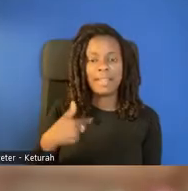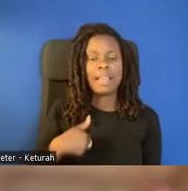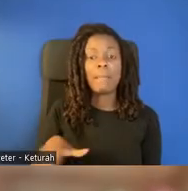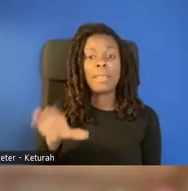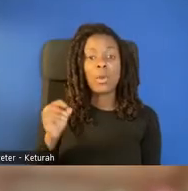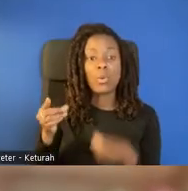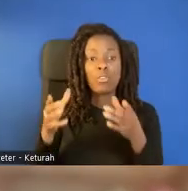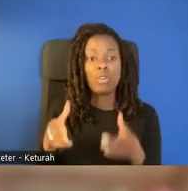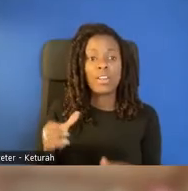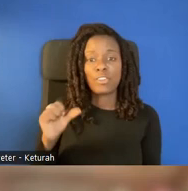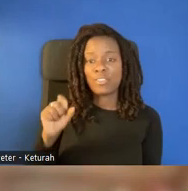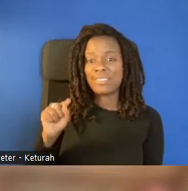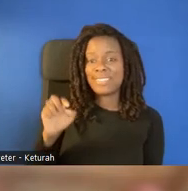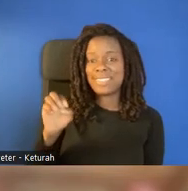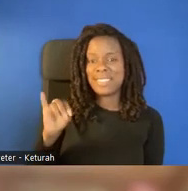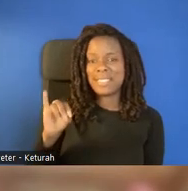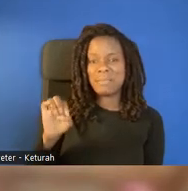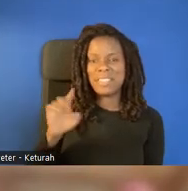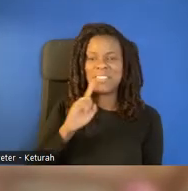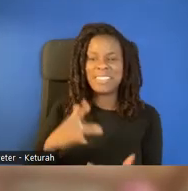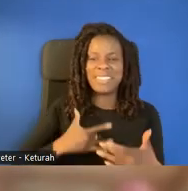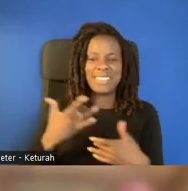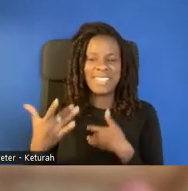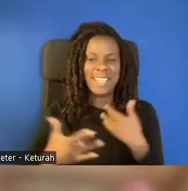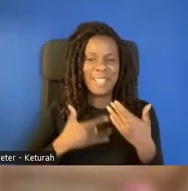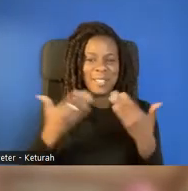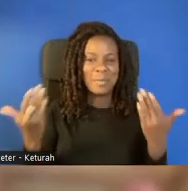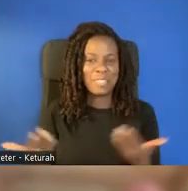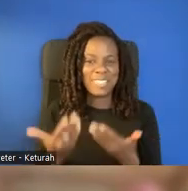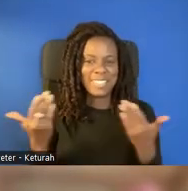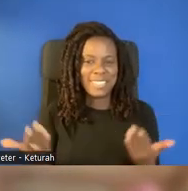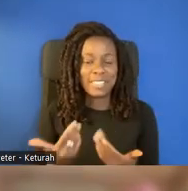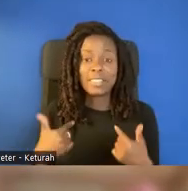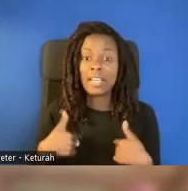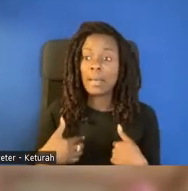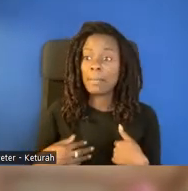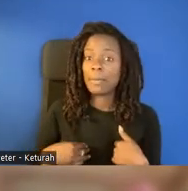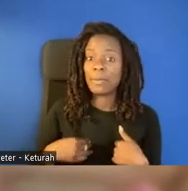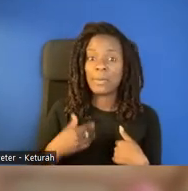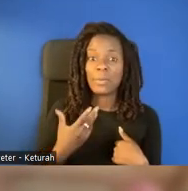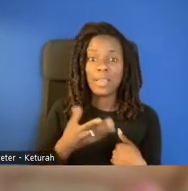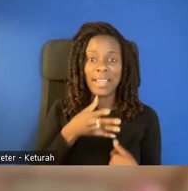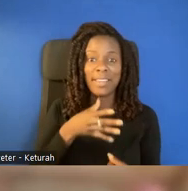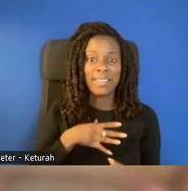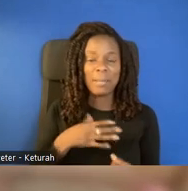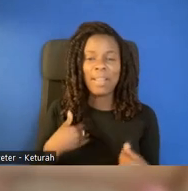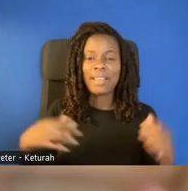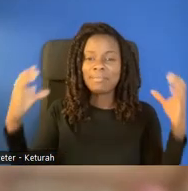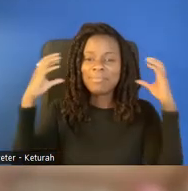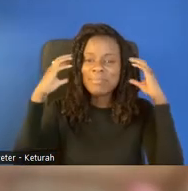excited to be here. If I'm following the introductions, I am a white female wearing my pink headphones.